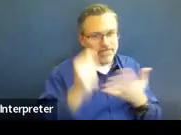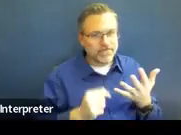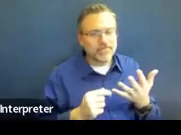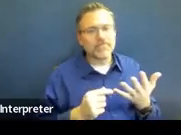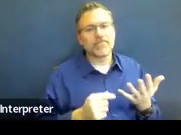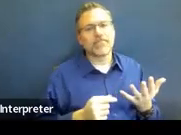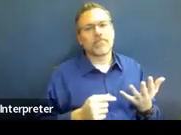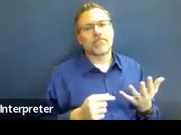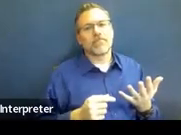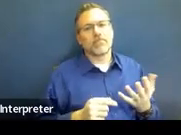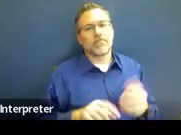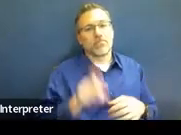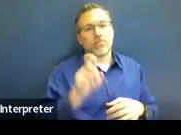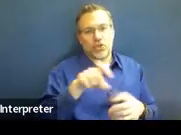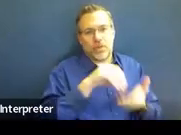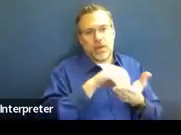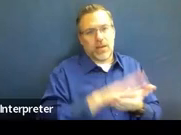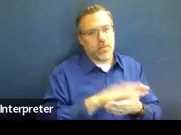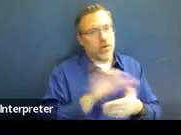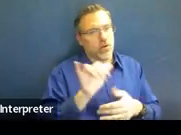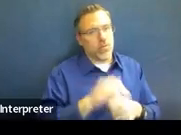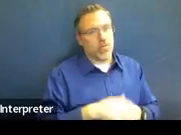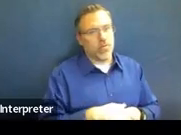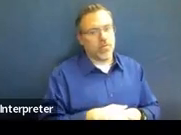And that should be documented in detail.